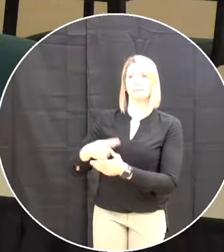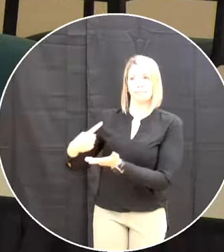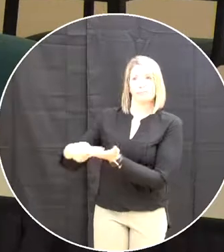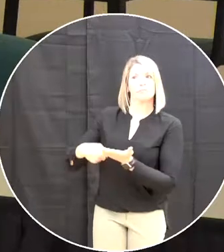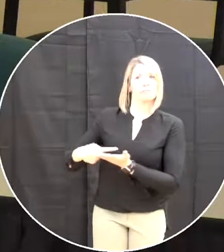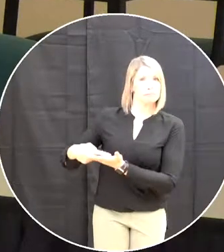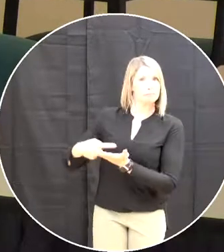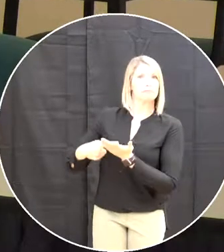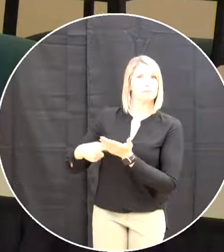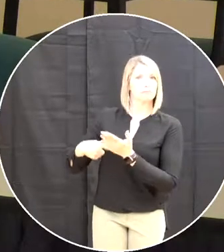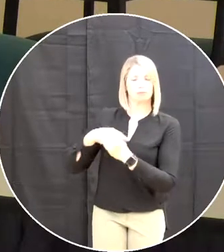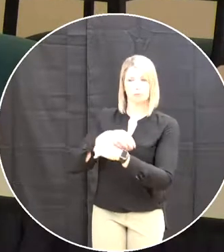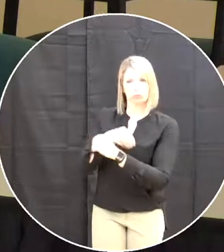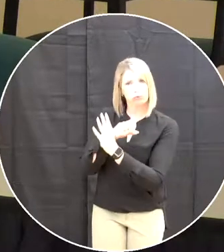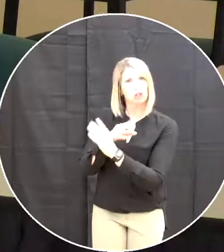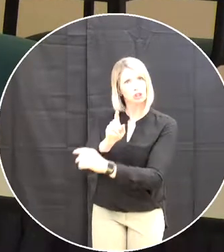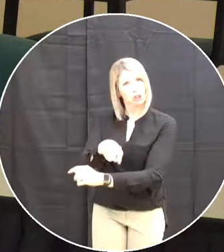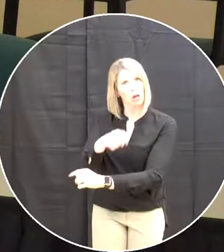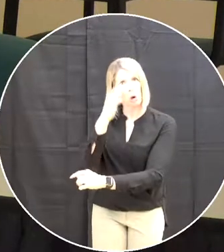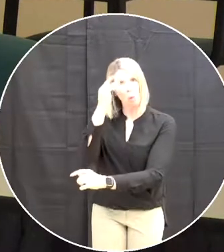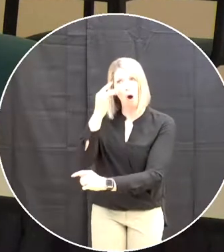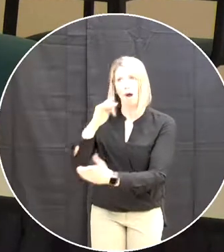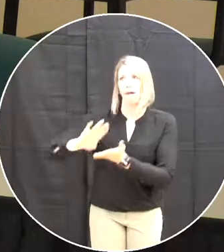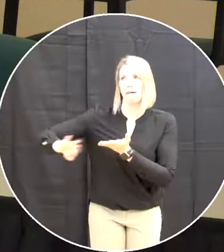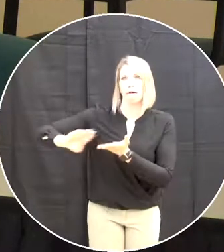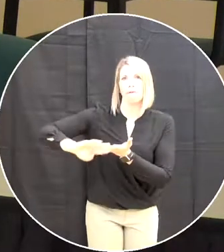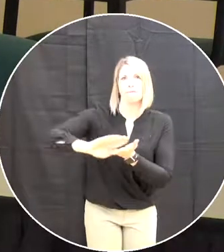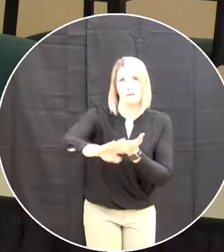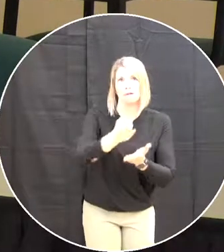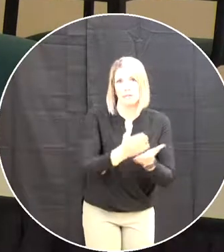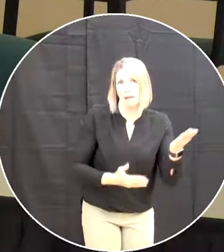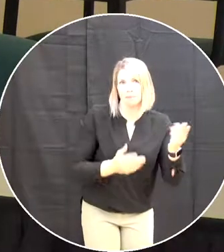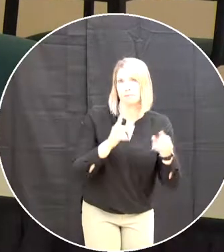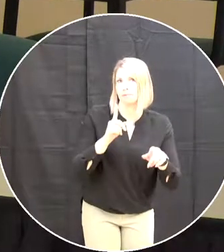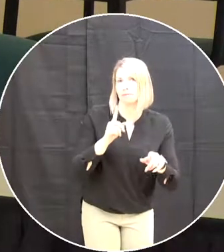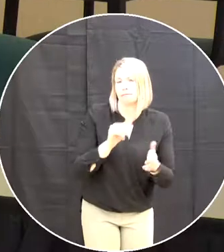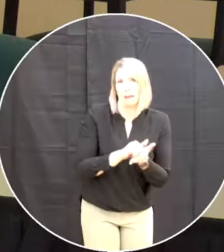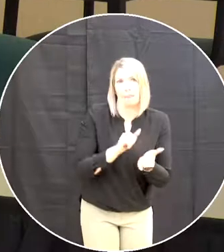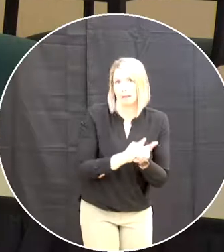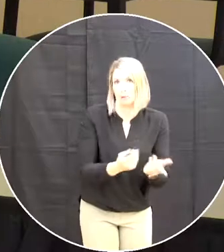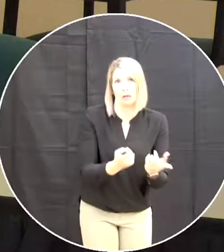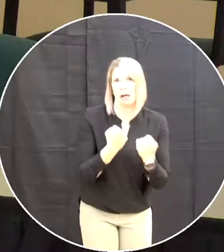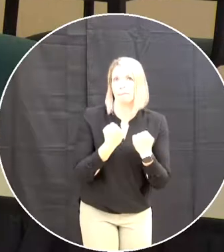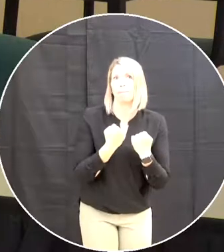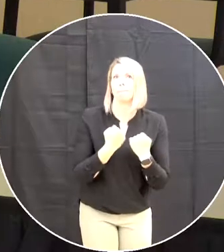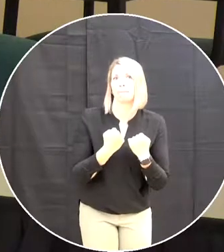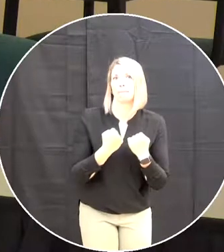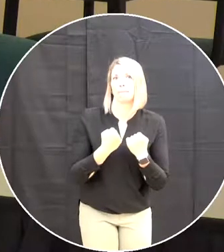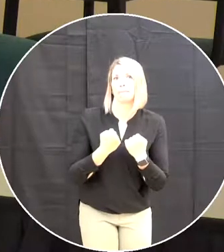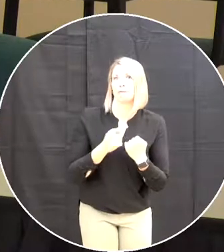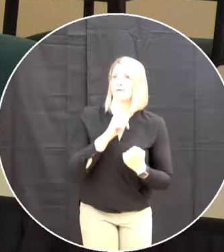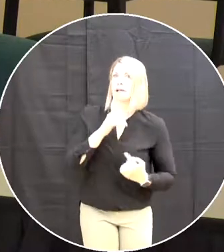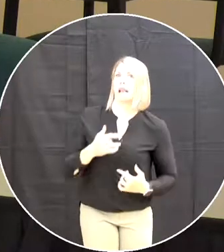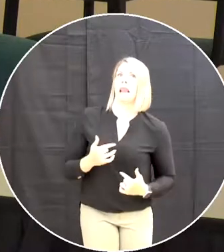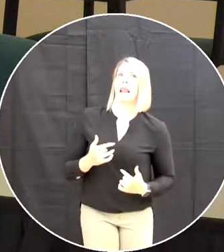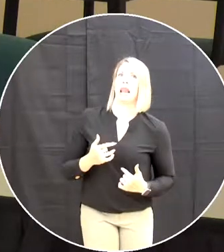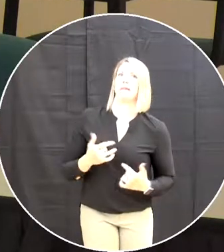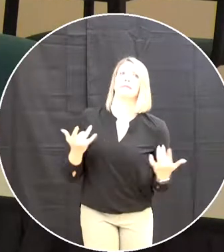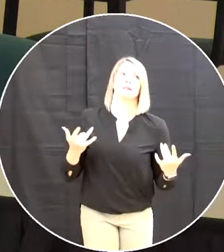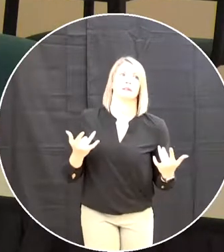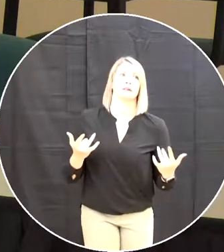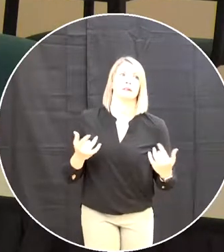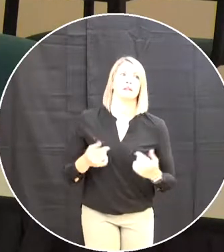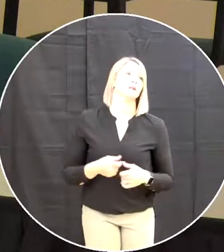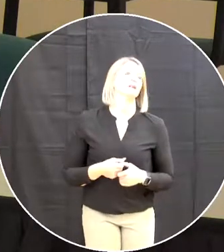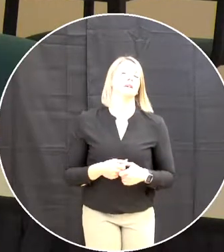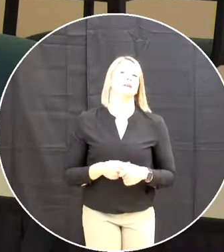we've had discussion detail discussions with all the trustees around the table and in order to move an organization like this forward you